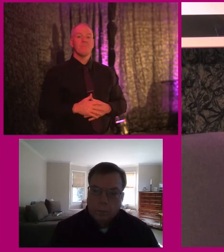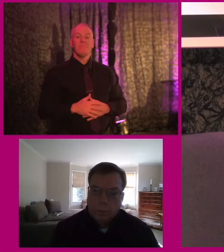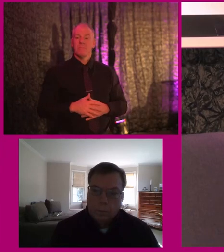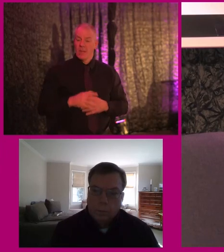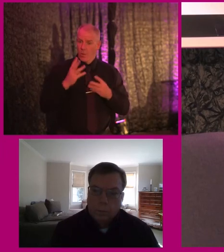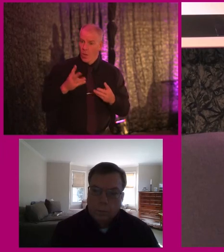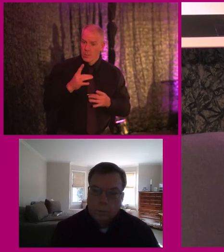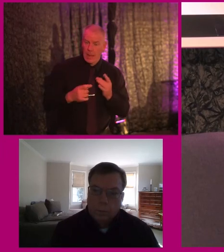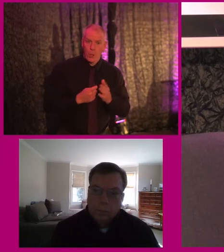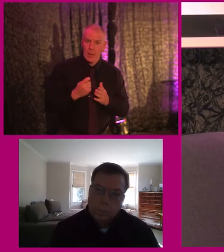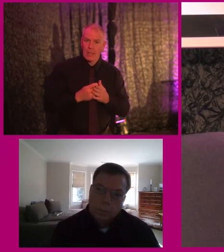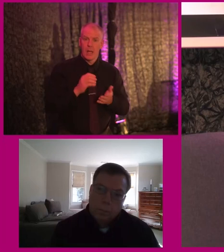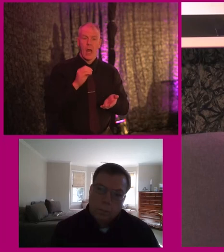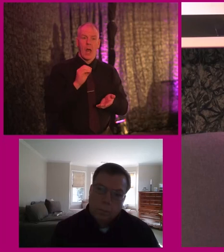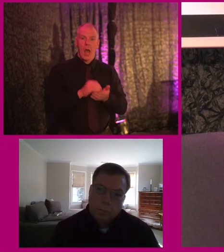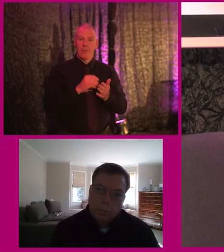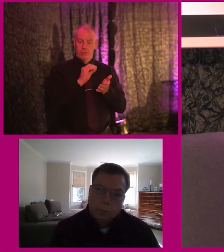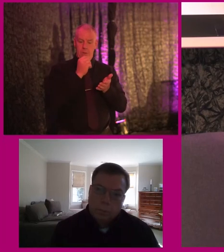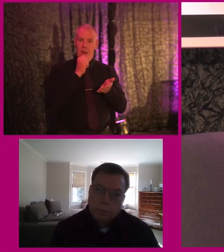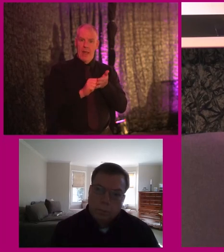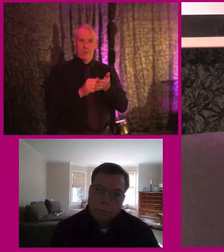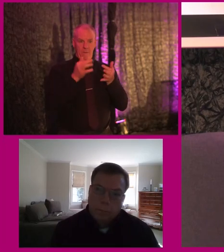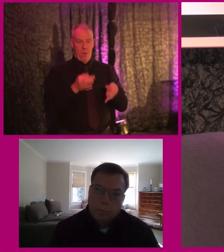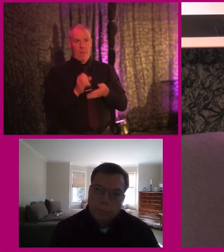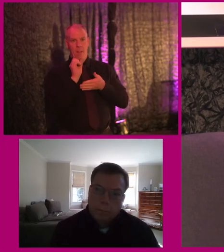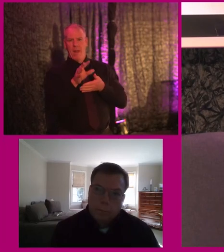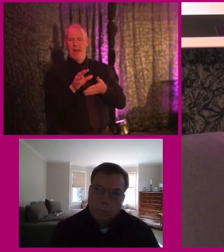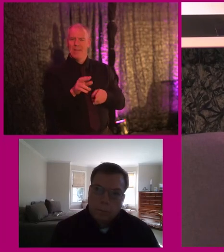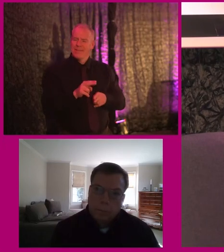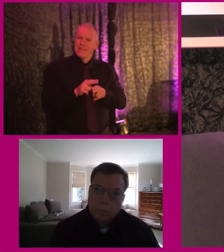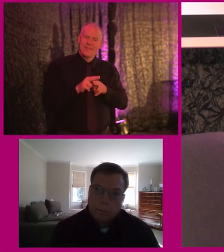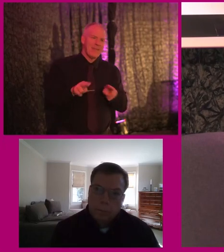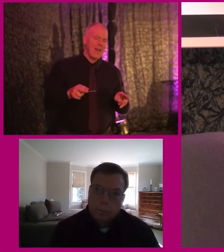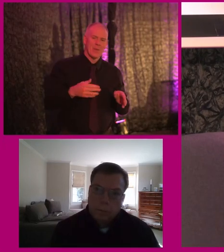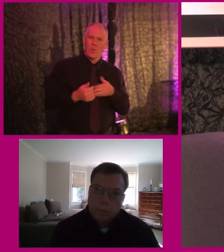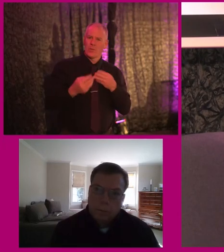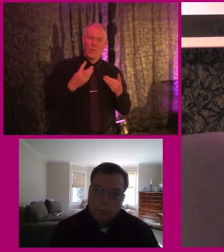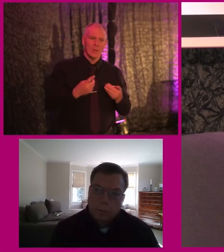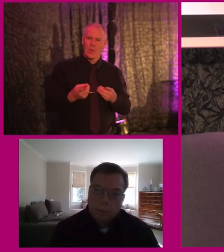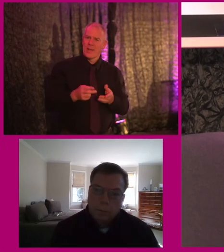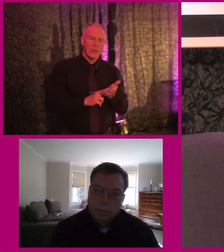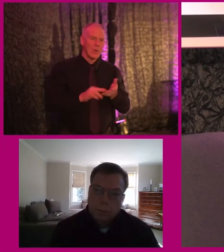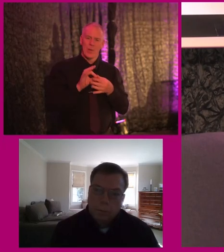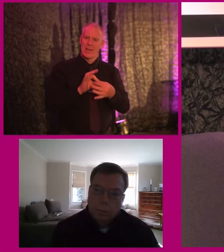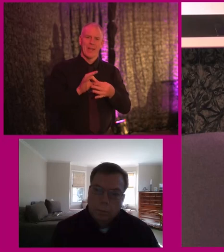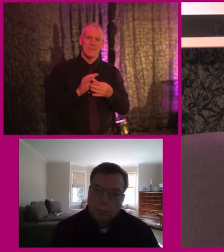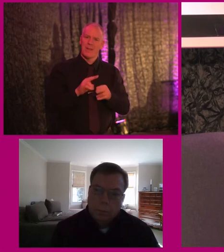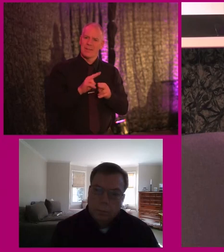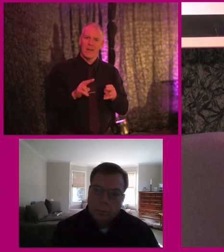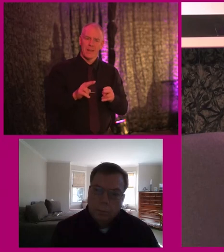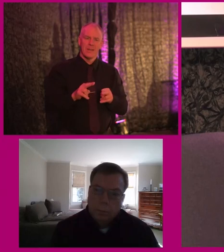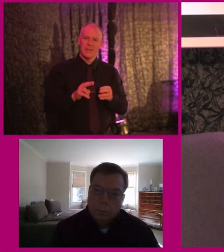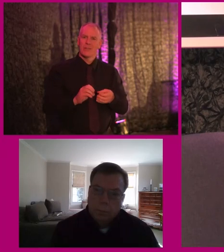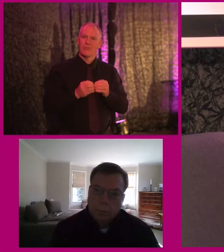well, if you want to make a complaint, you have to put it in writing formally. But that's not user engagement. That's constructive.